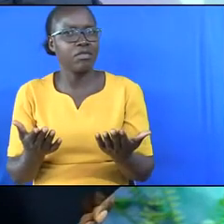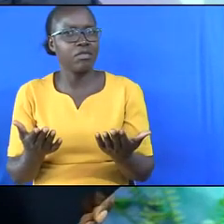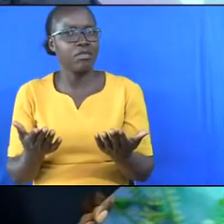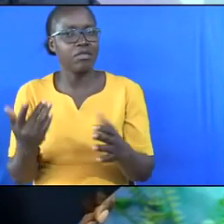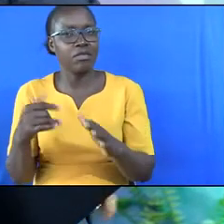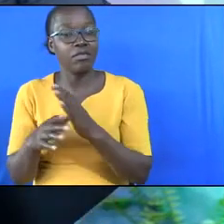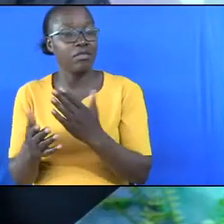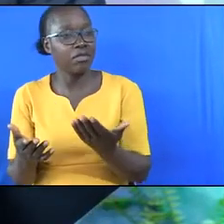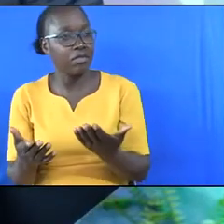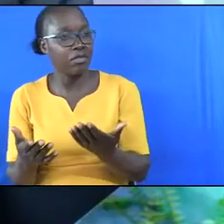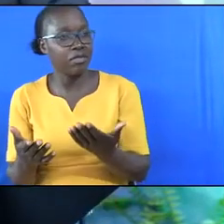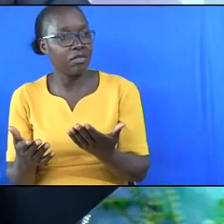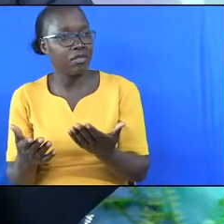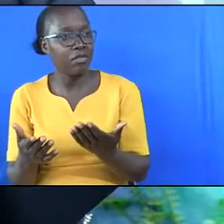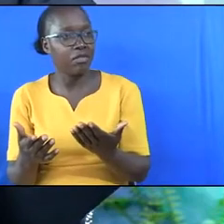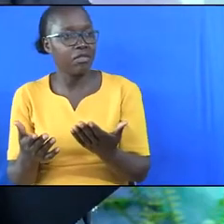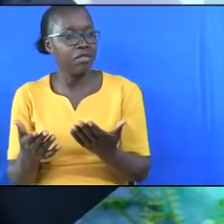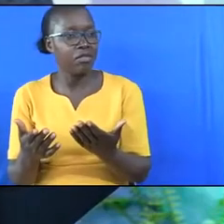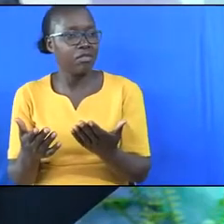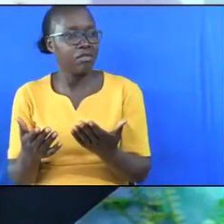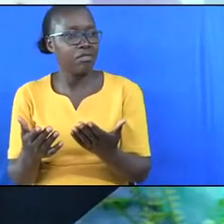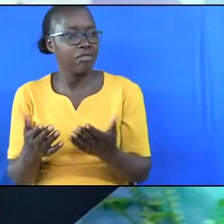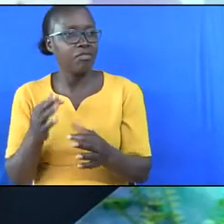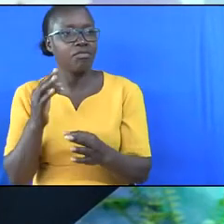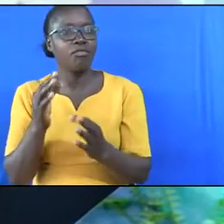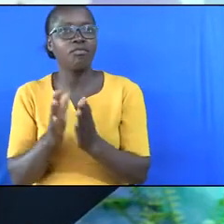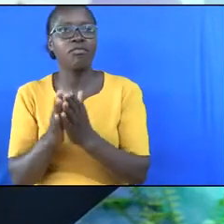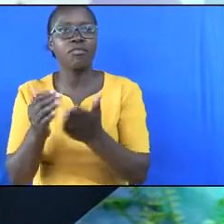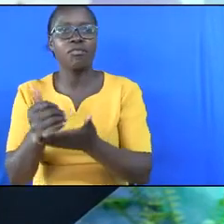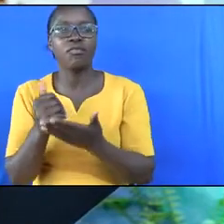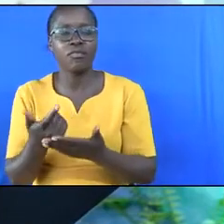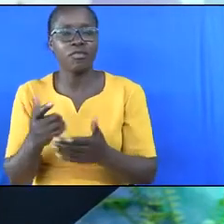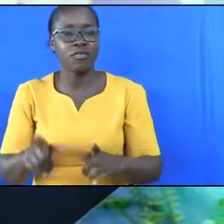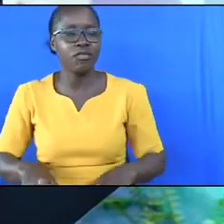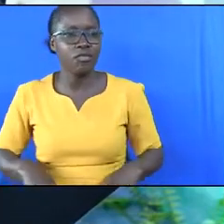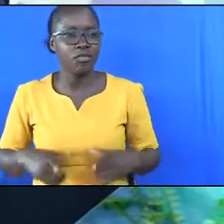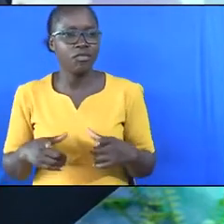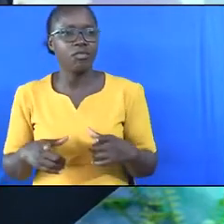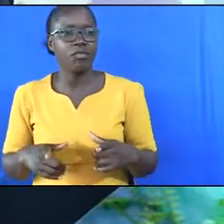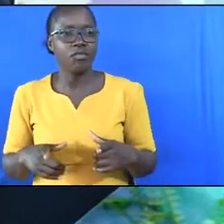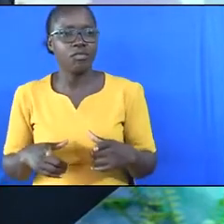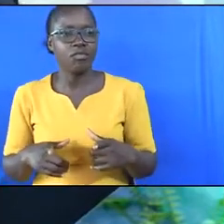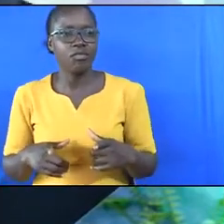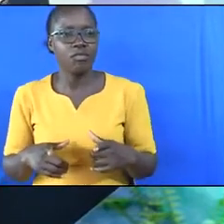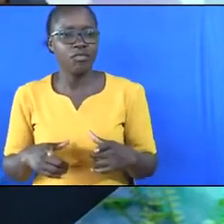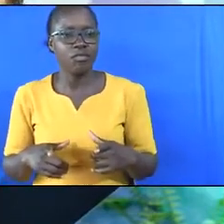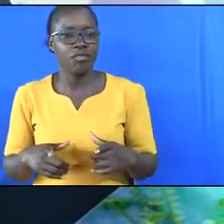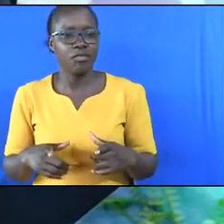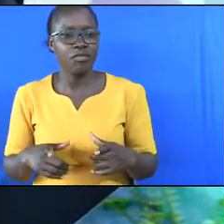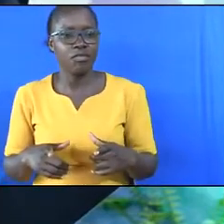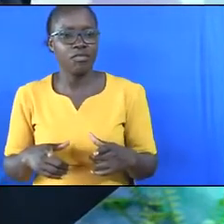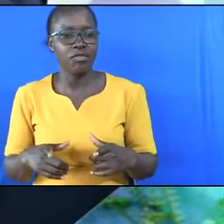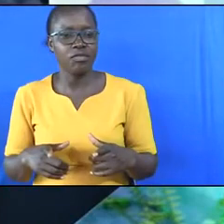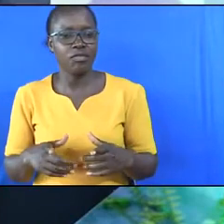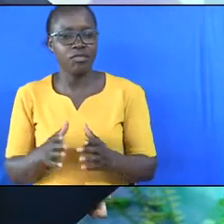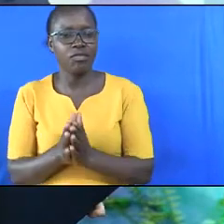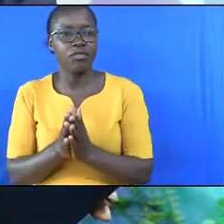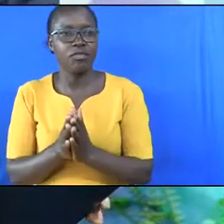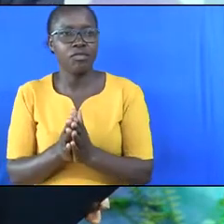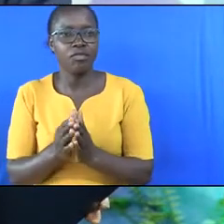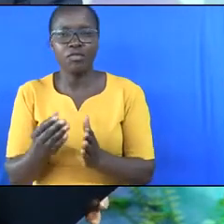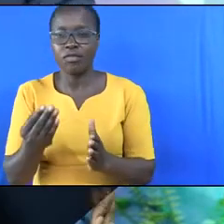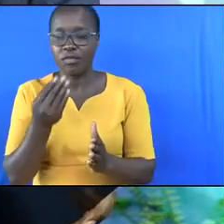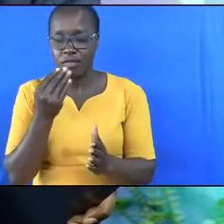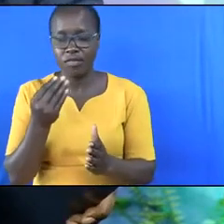high in vitamins, low in sodium. It will help us to live. No wonder they say an apple a day keeps the